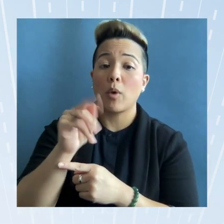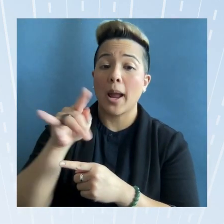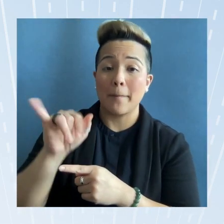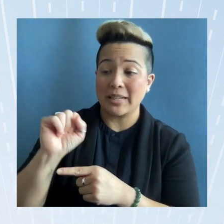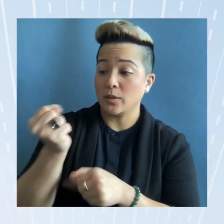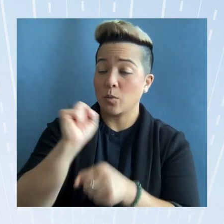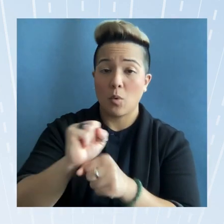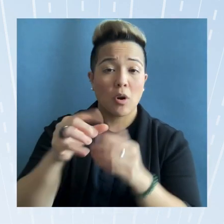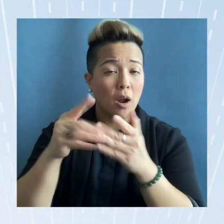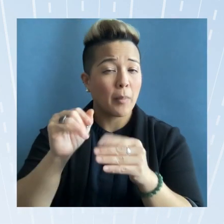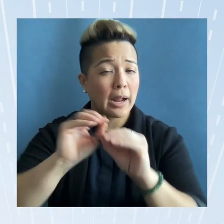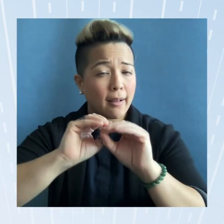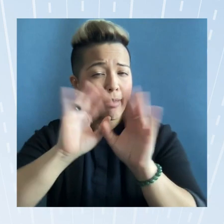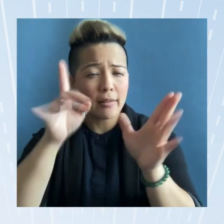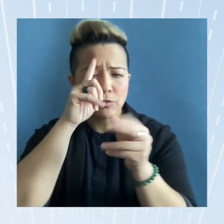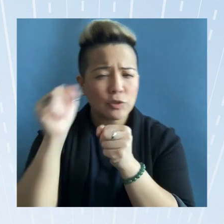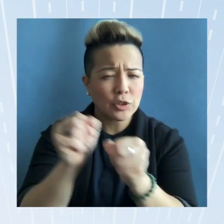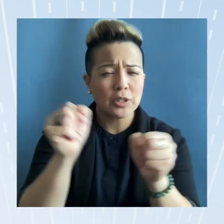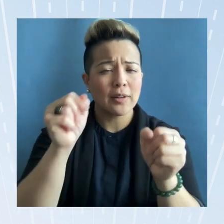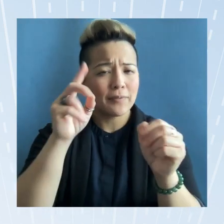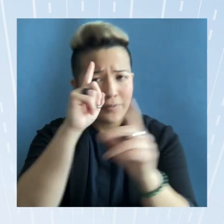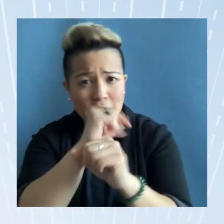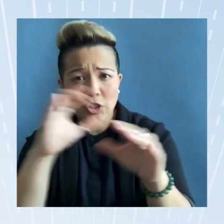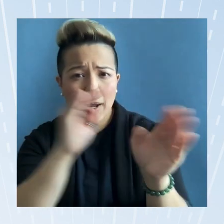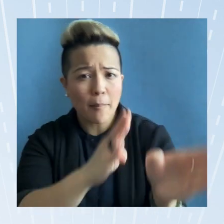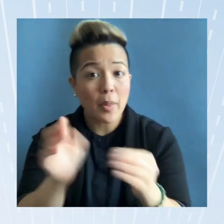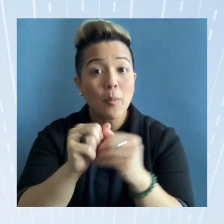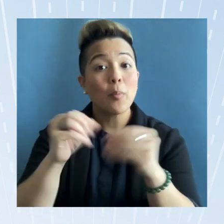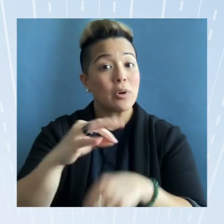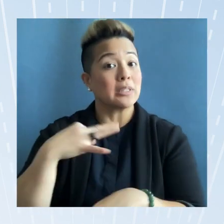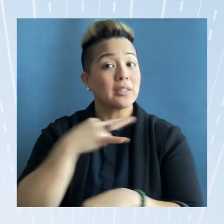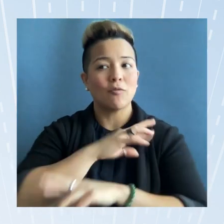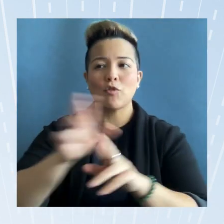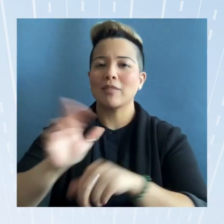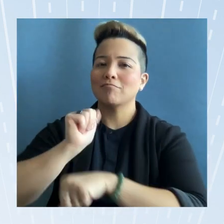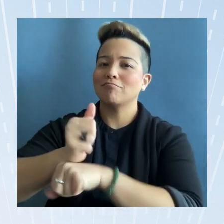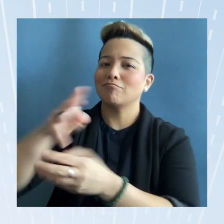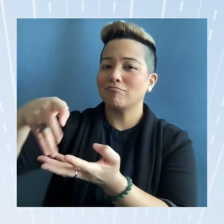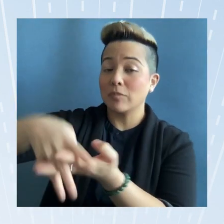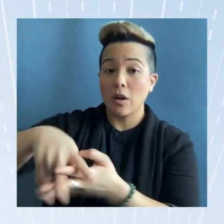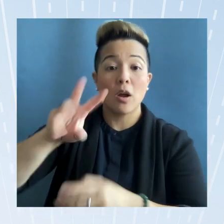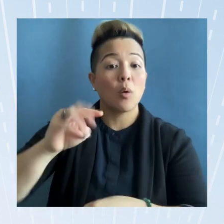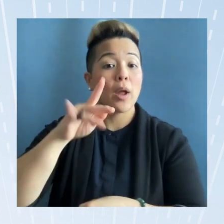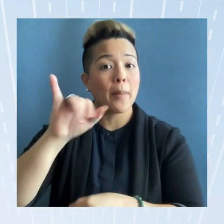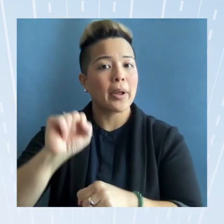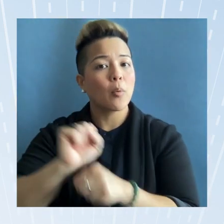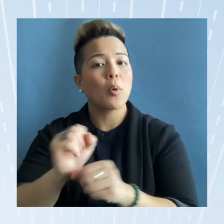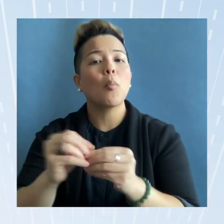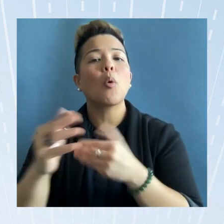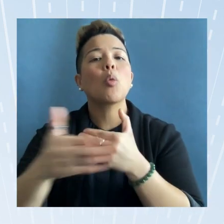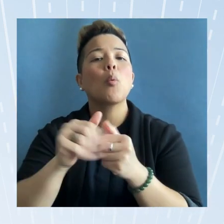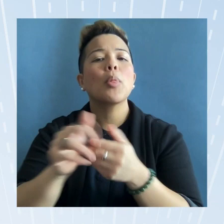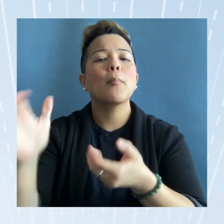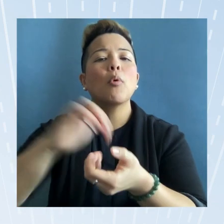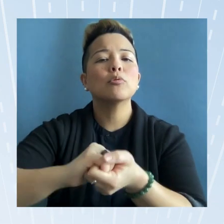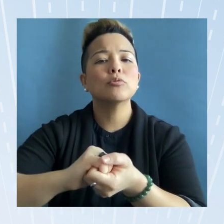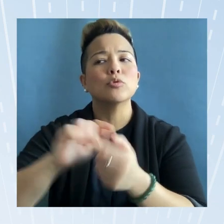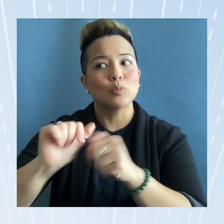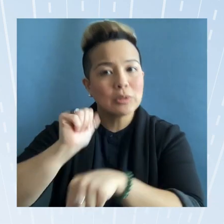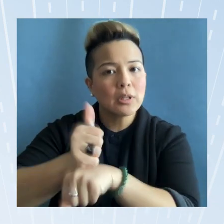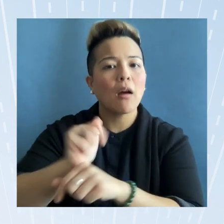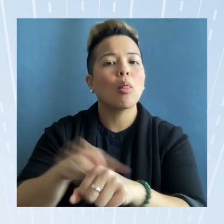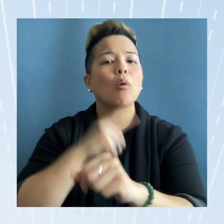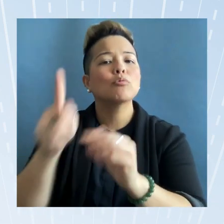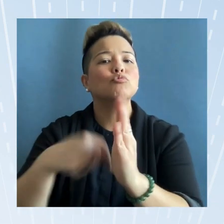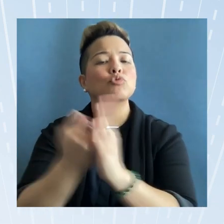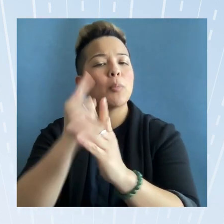strategic vision and plan with more staff in place we aren't be could work more closely with partners to set long-term term goals